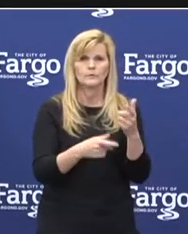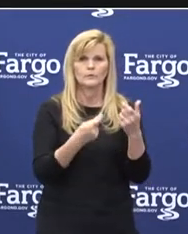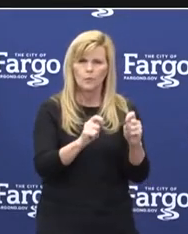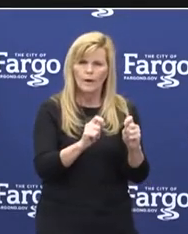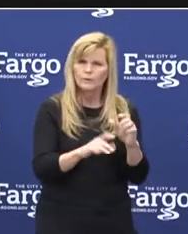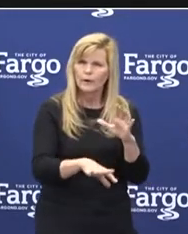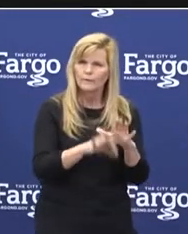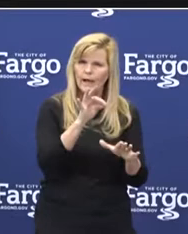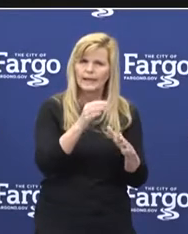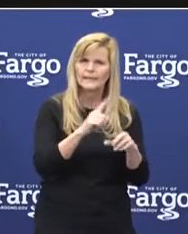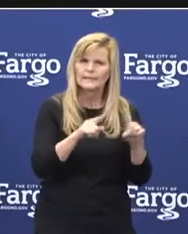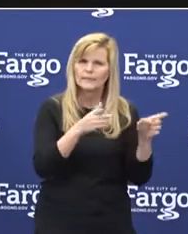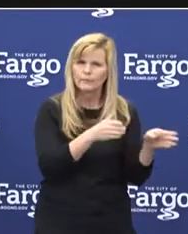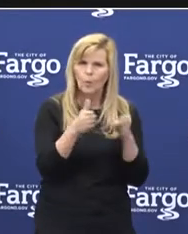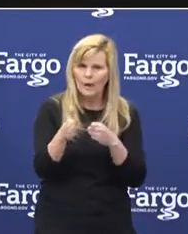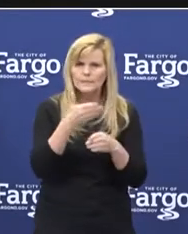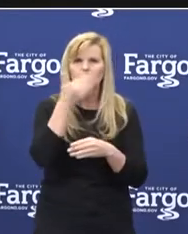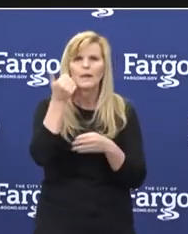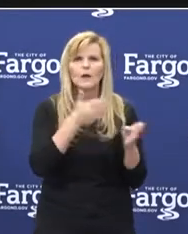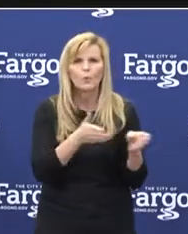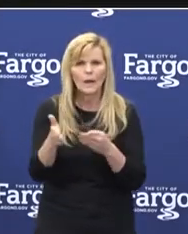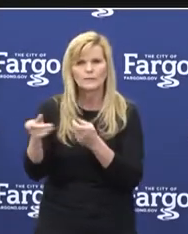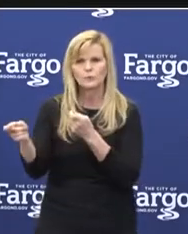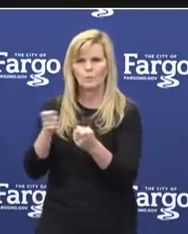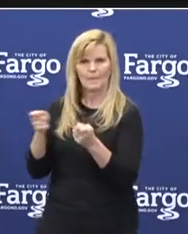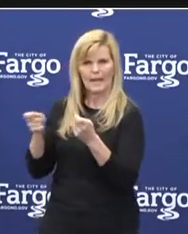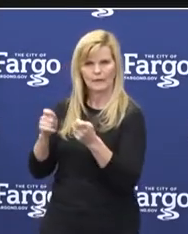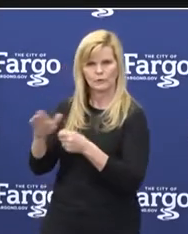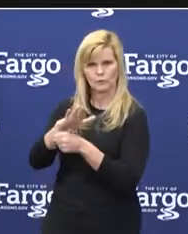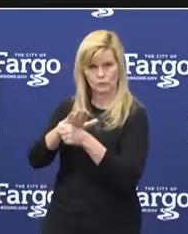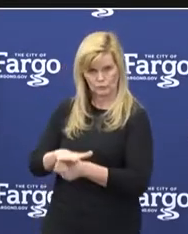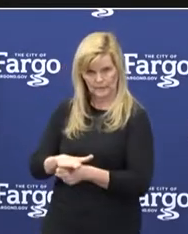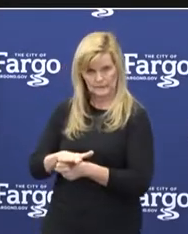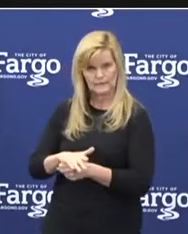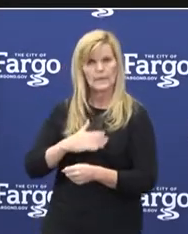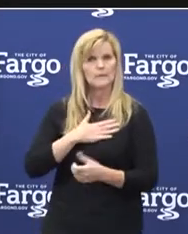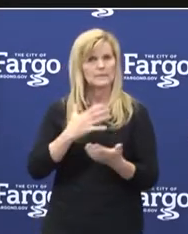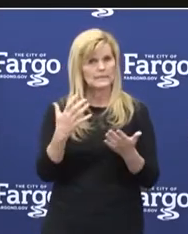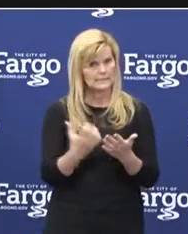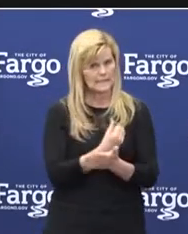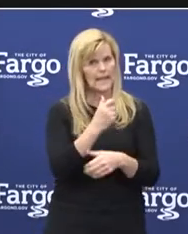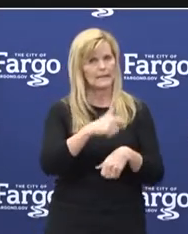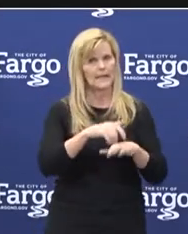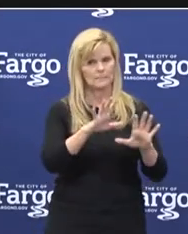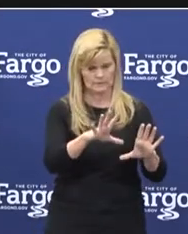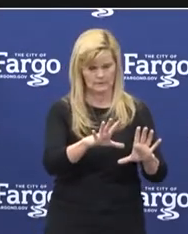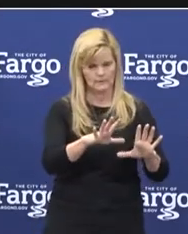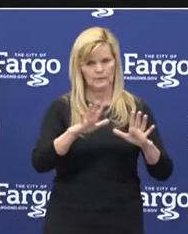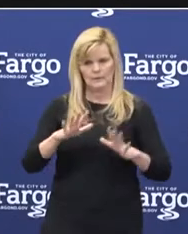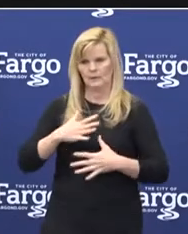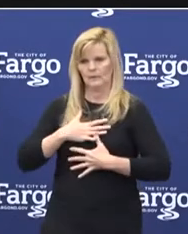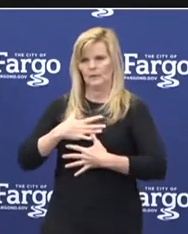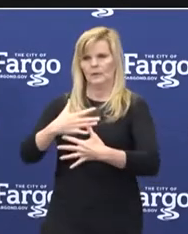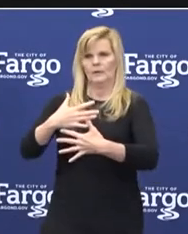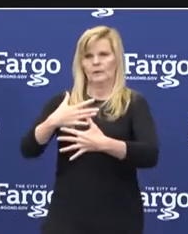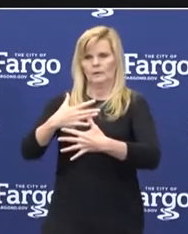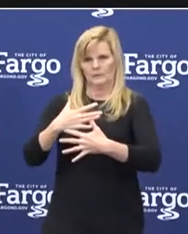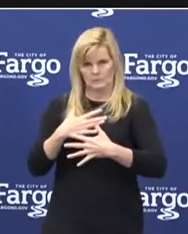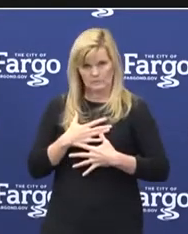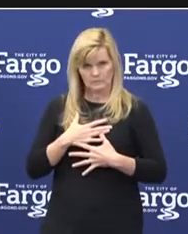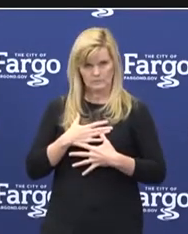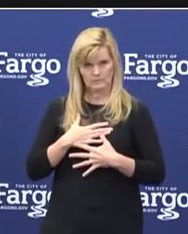ways to deal with stress, please take time to take a breath, as Desi stated earlier,